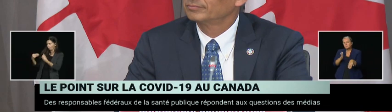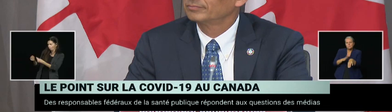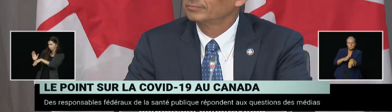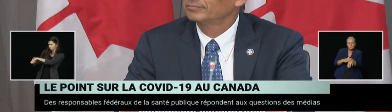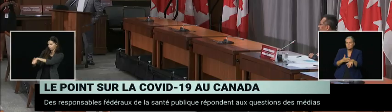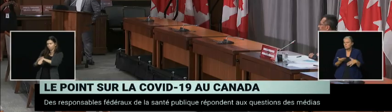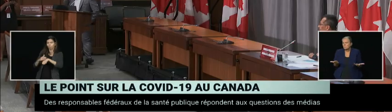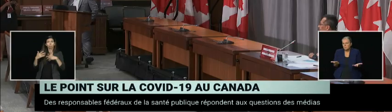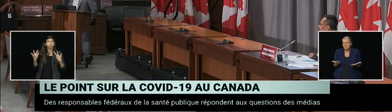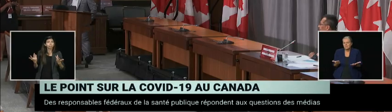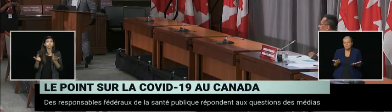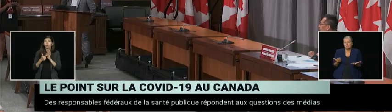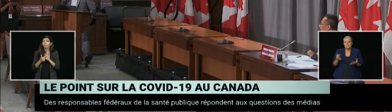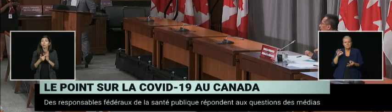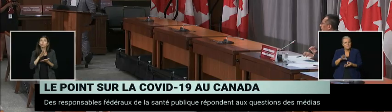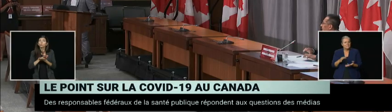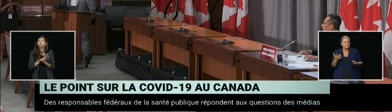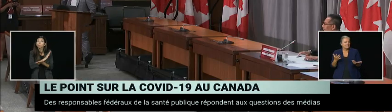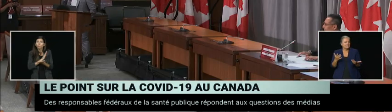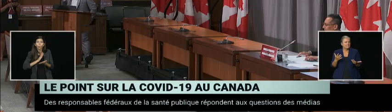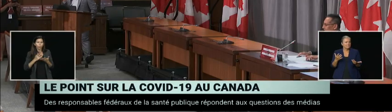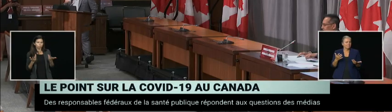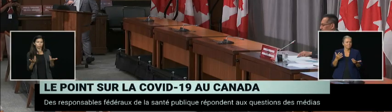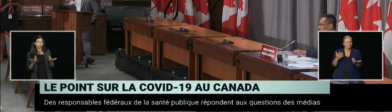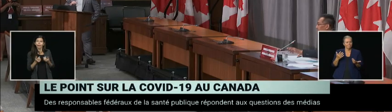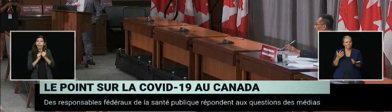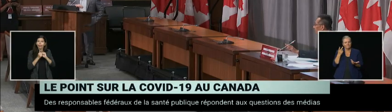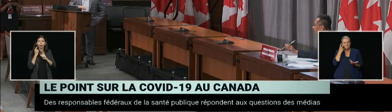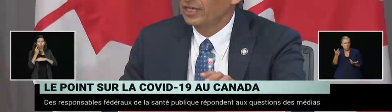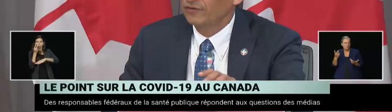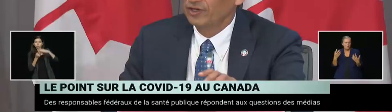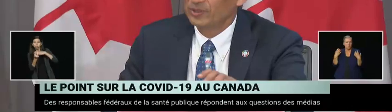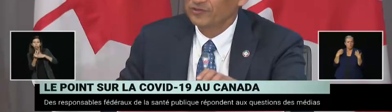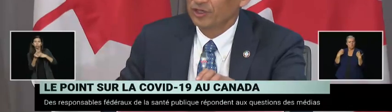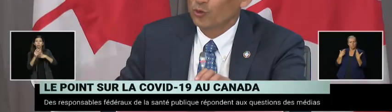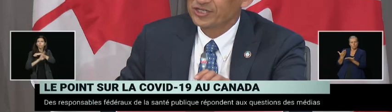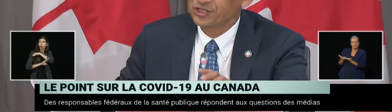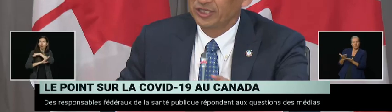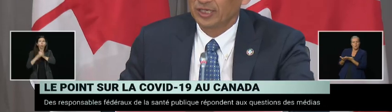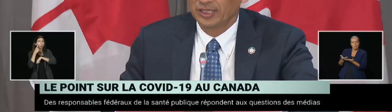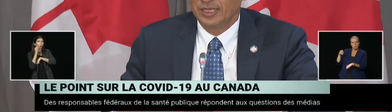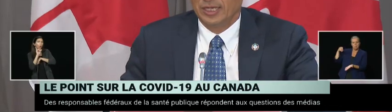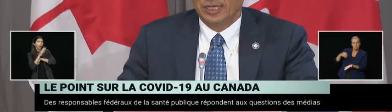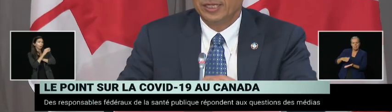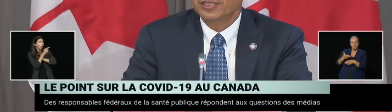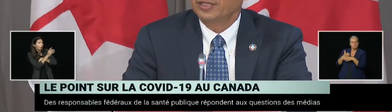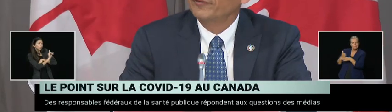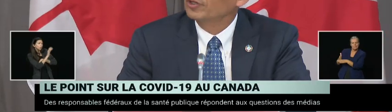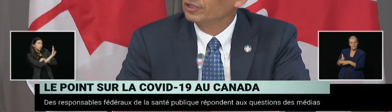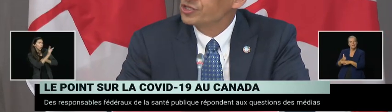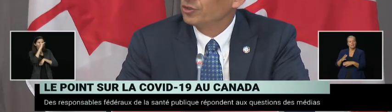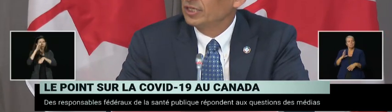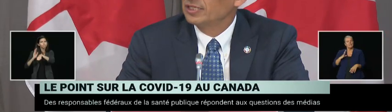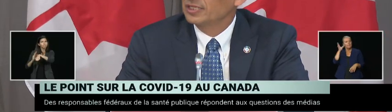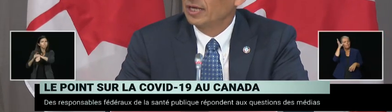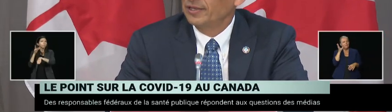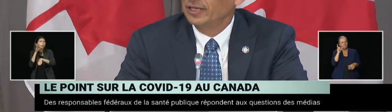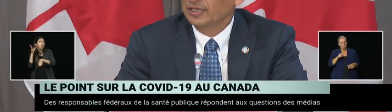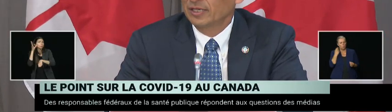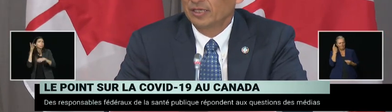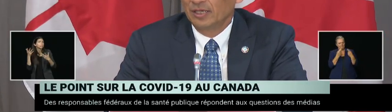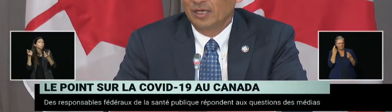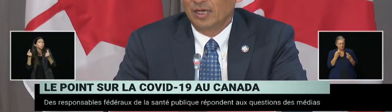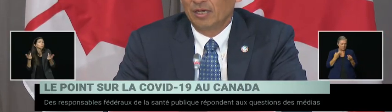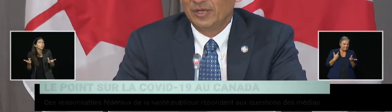two, what parents are thinking they ought to be doing. Thank you very much for the question. It is a difficult issue, and as